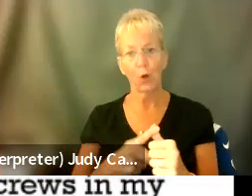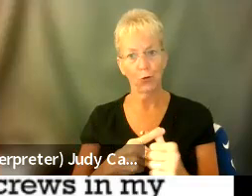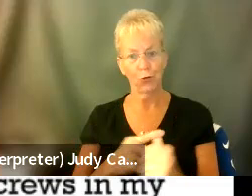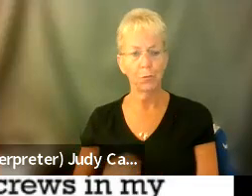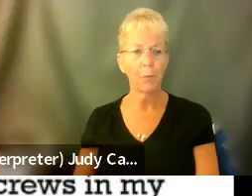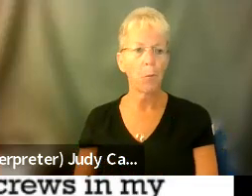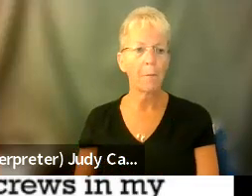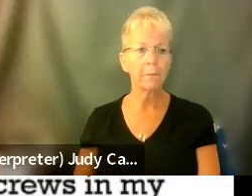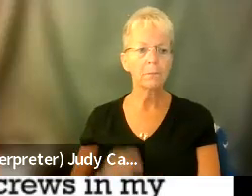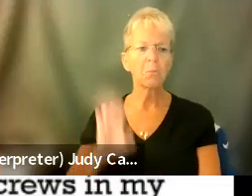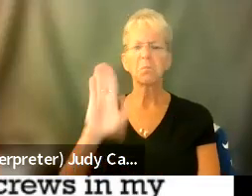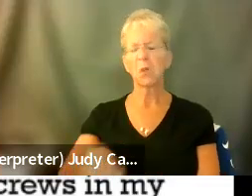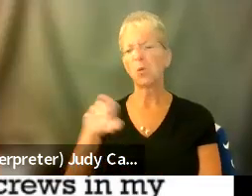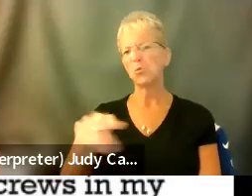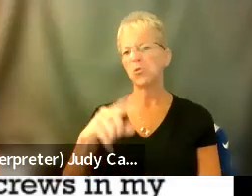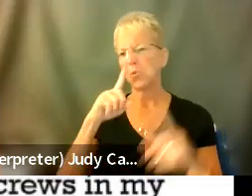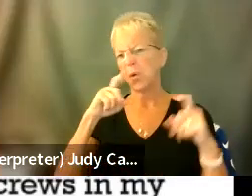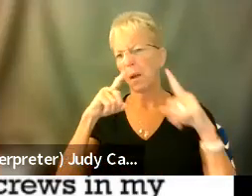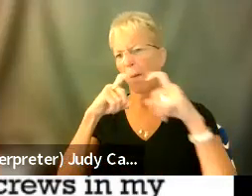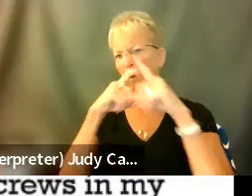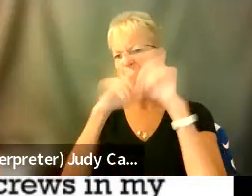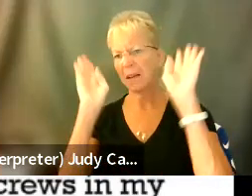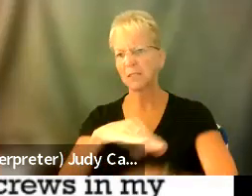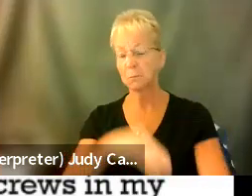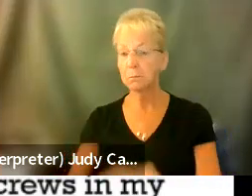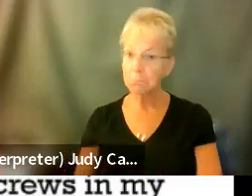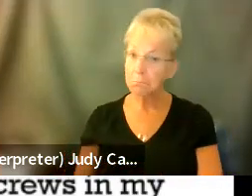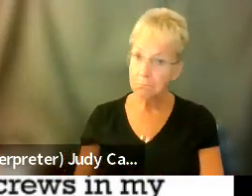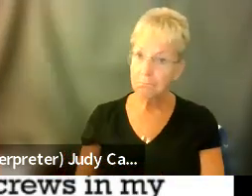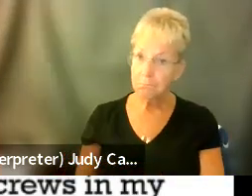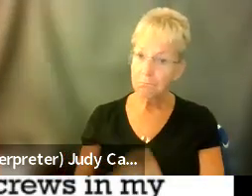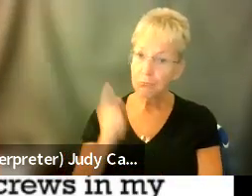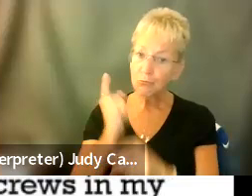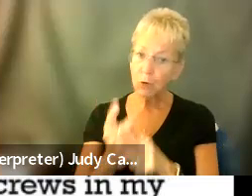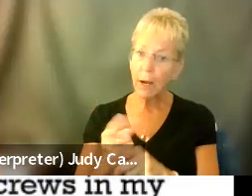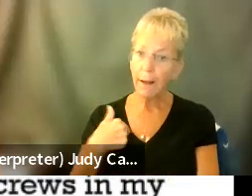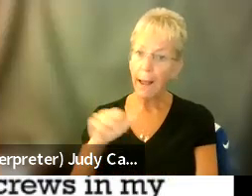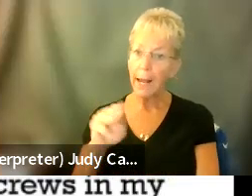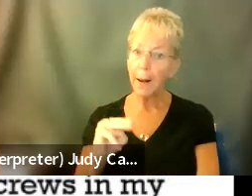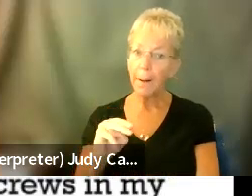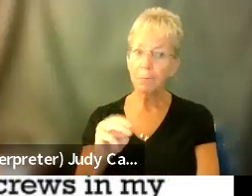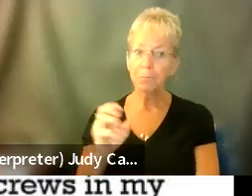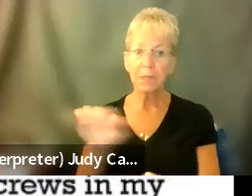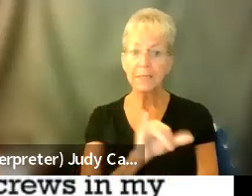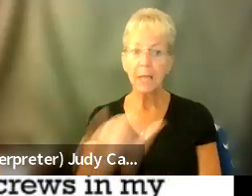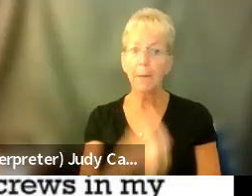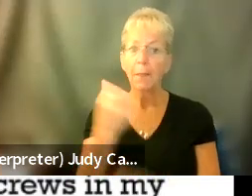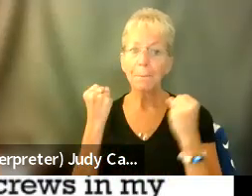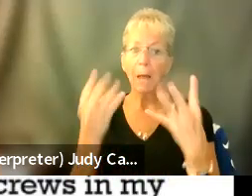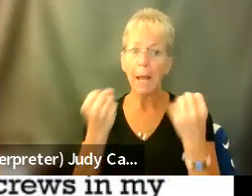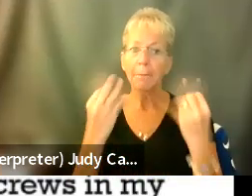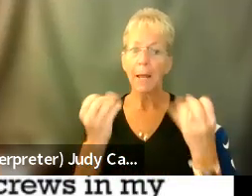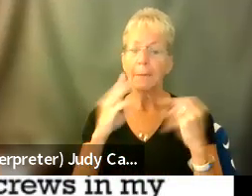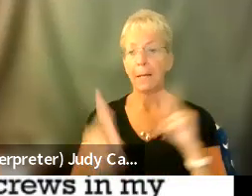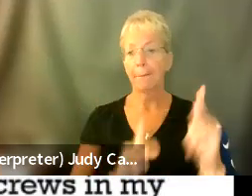You're complex. Yes, I am complex. So are millions of people. You